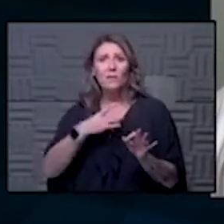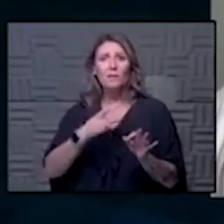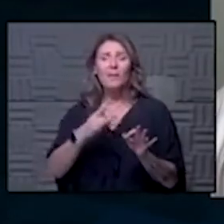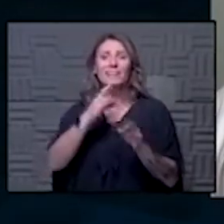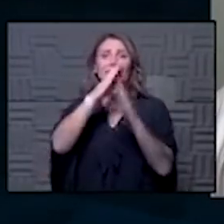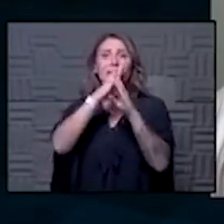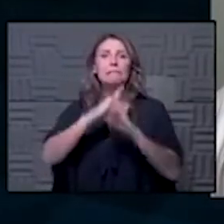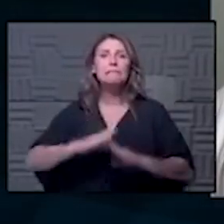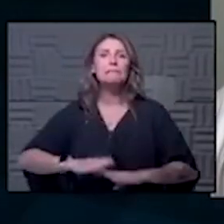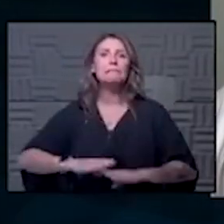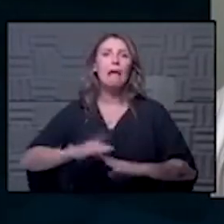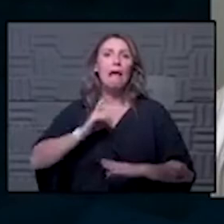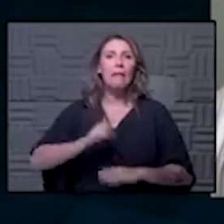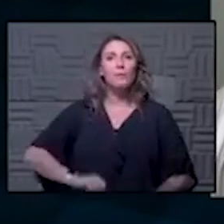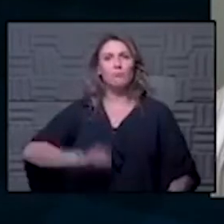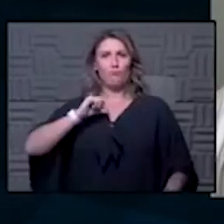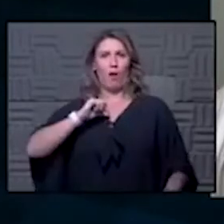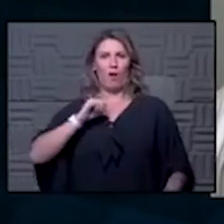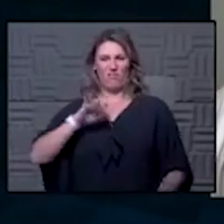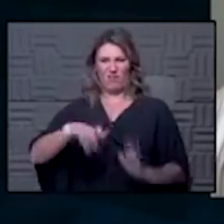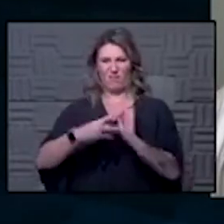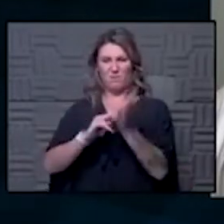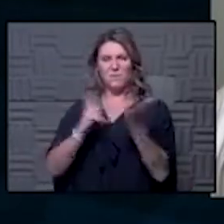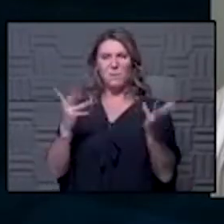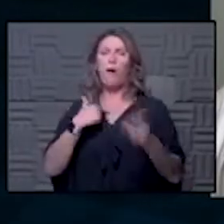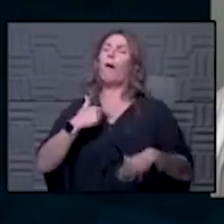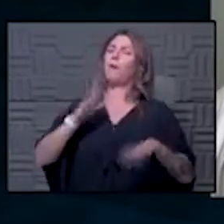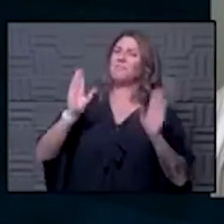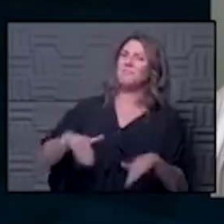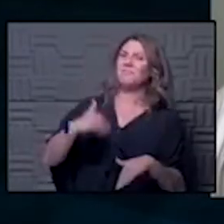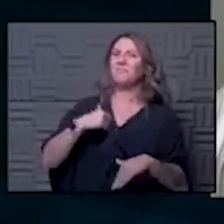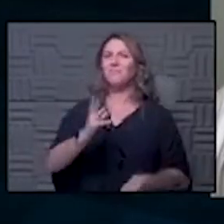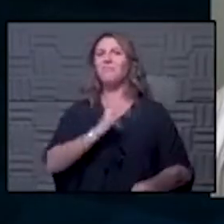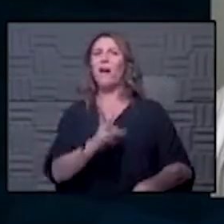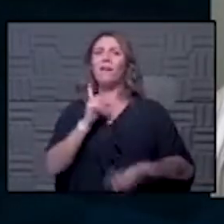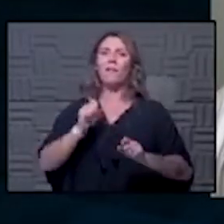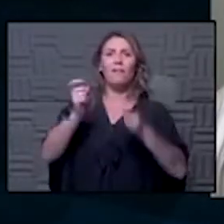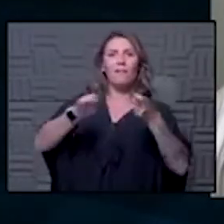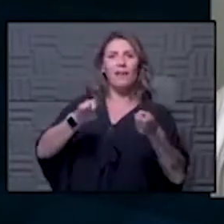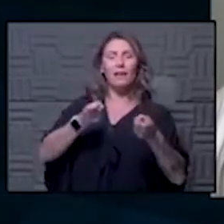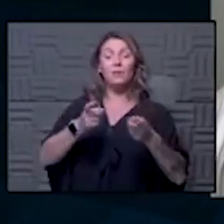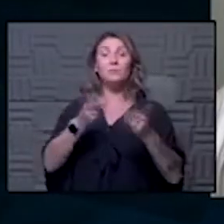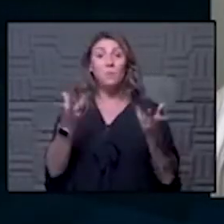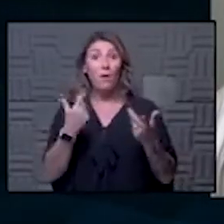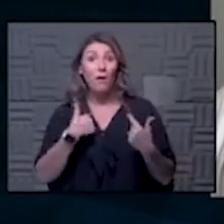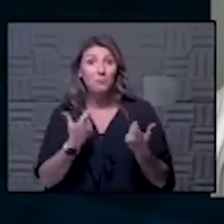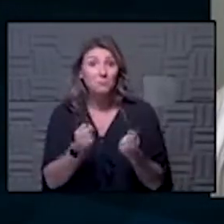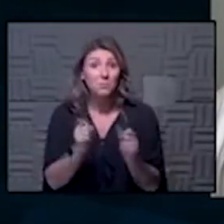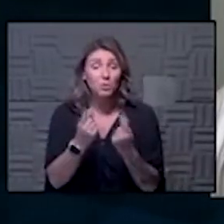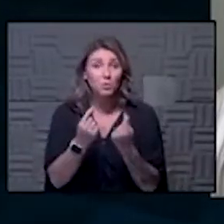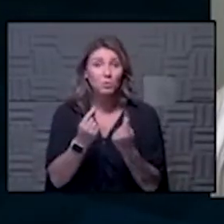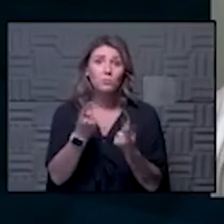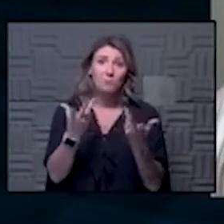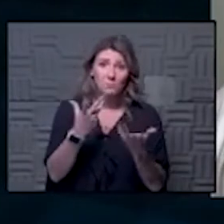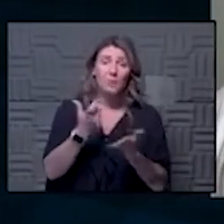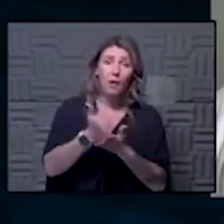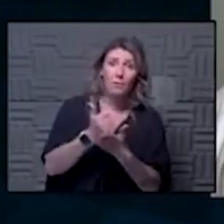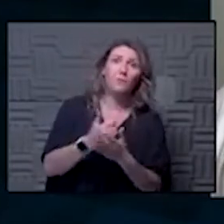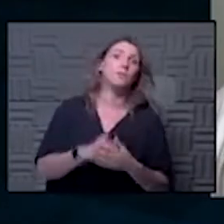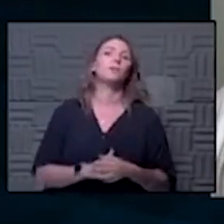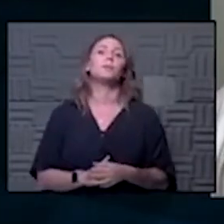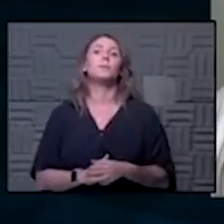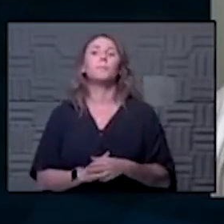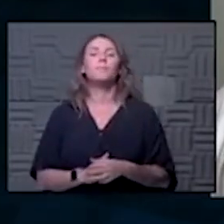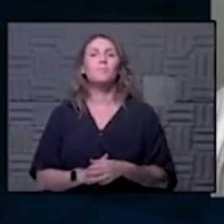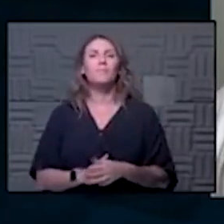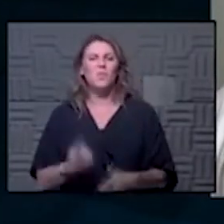pride silent pride is a sense of I can handle this I can do this and so what I try to do and I think what's been helpful is you know